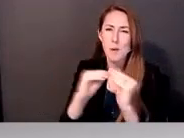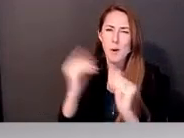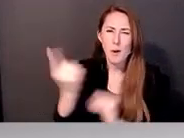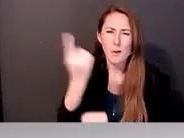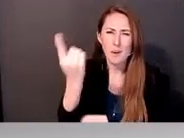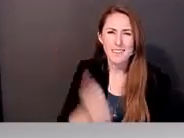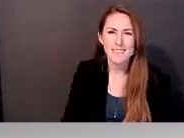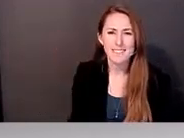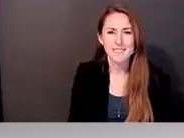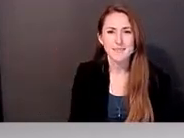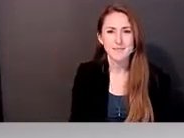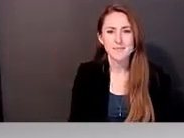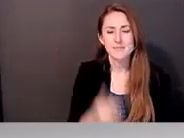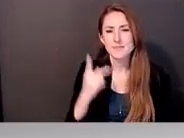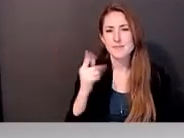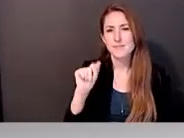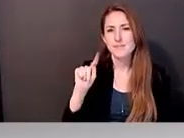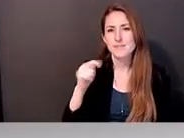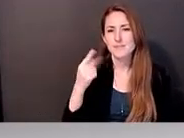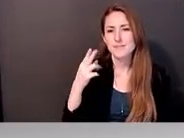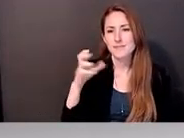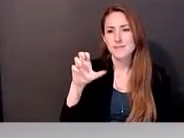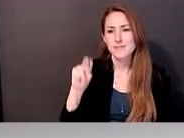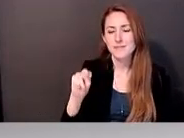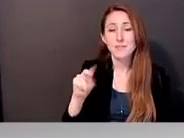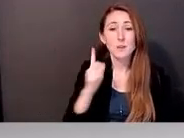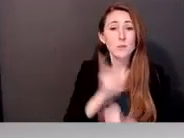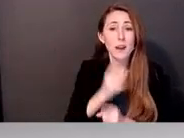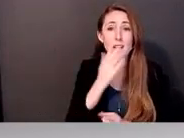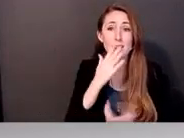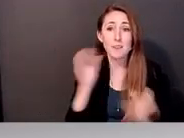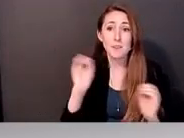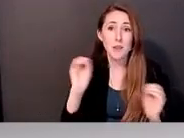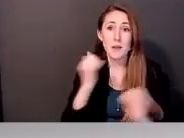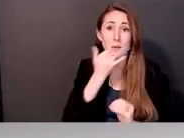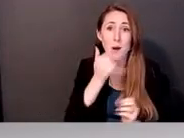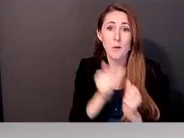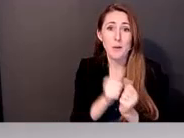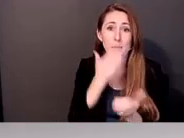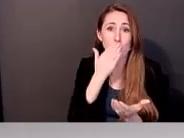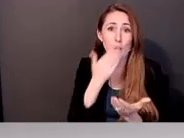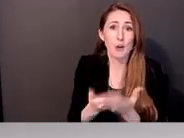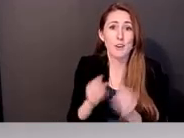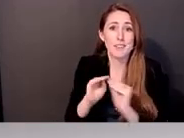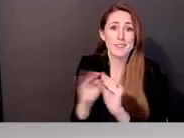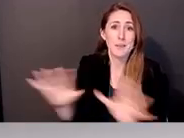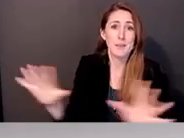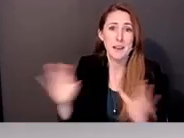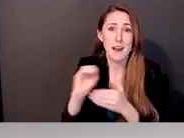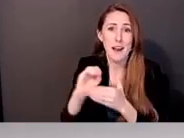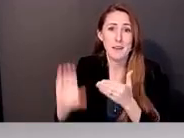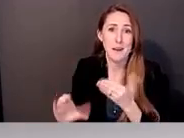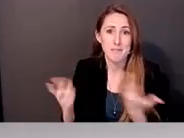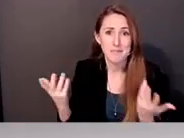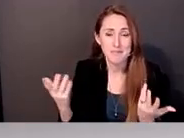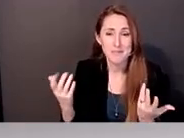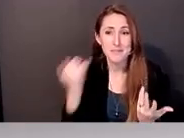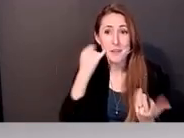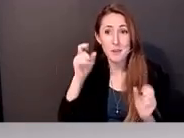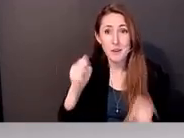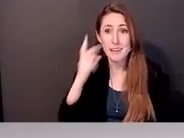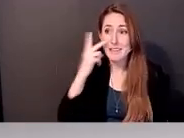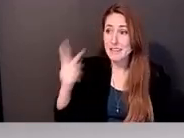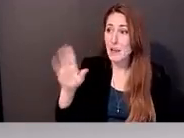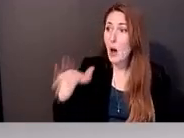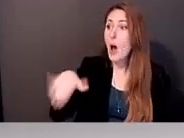sure. Right. And a use outcome, you know, there's nothing wrong with a good dissemination outcome, right? If you can see that somewhere out there has, um, touched